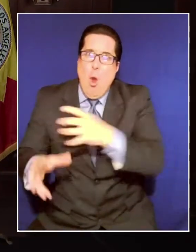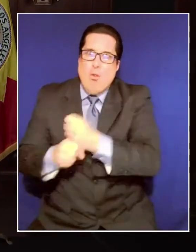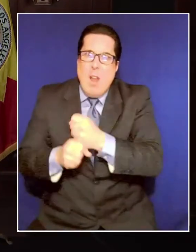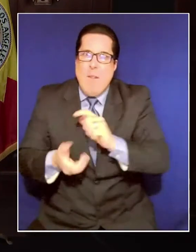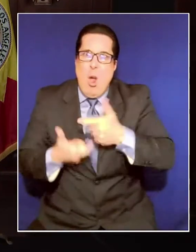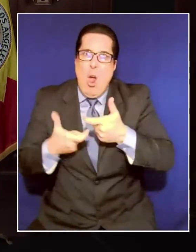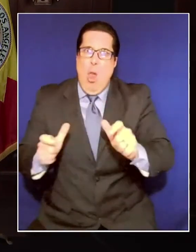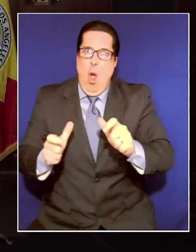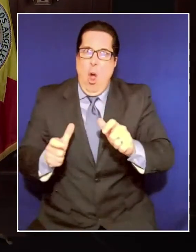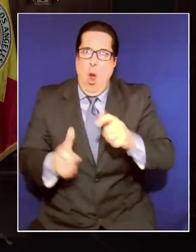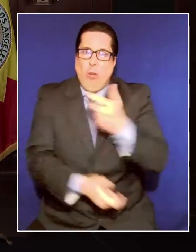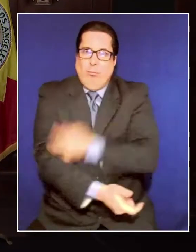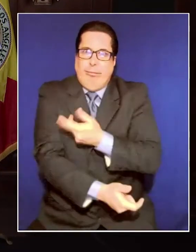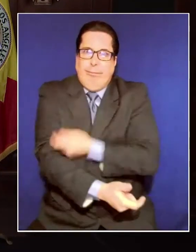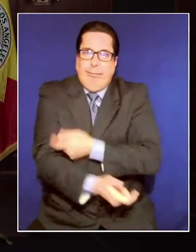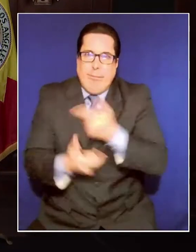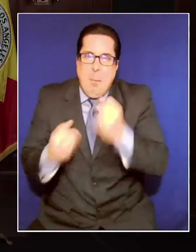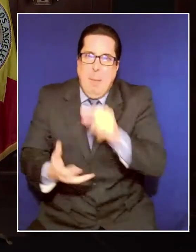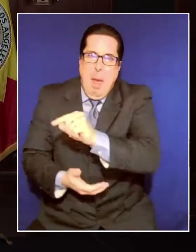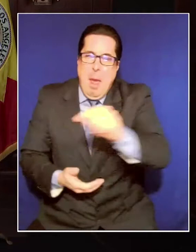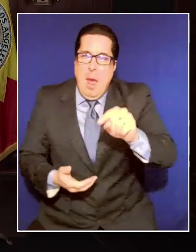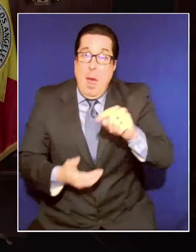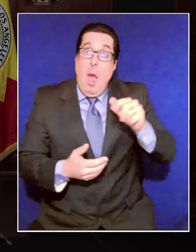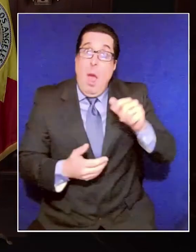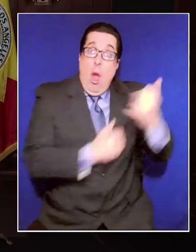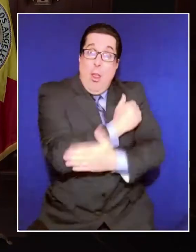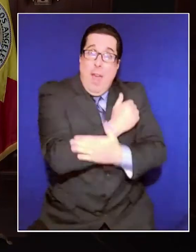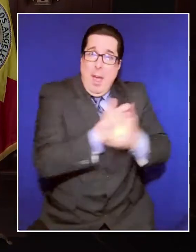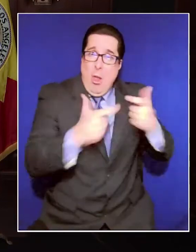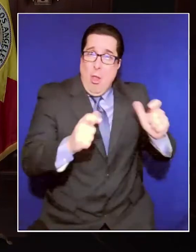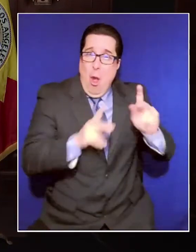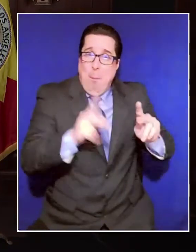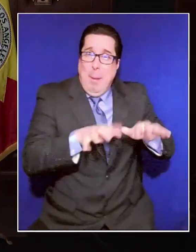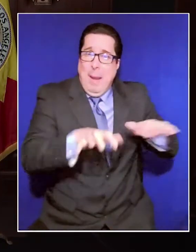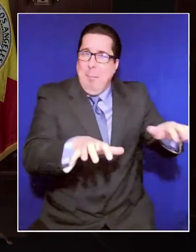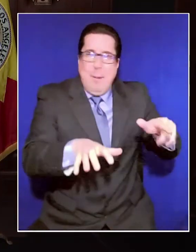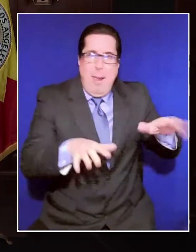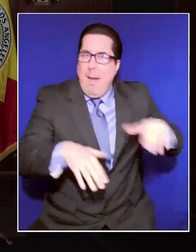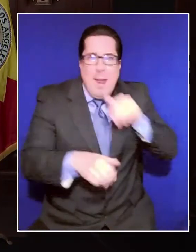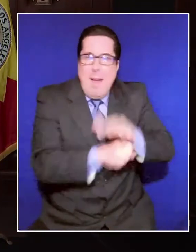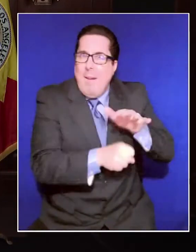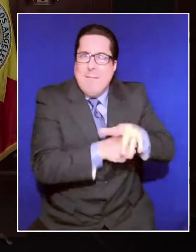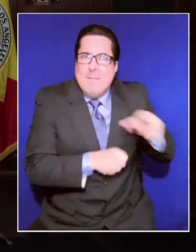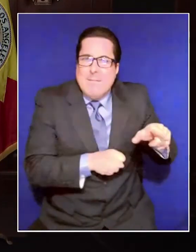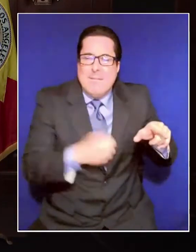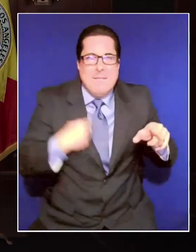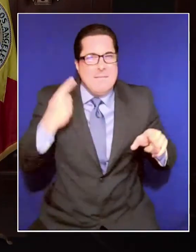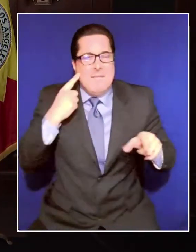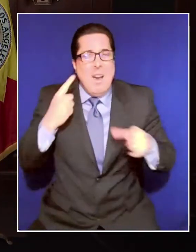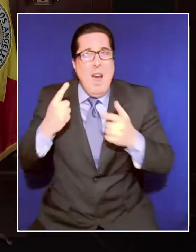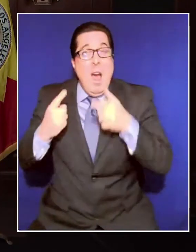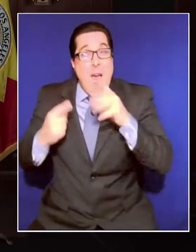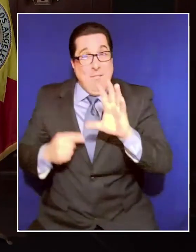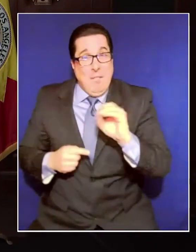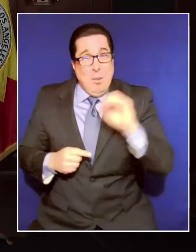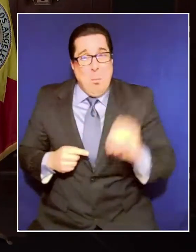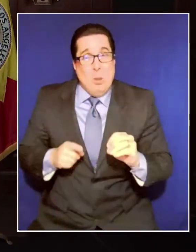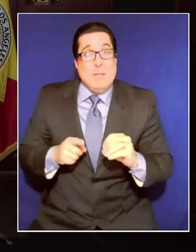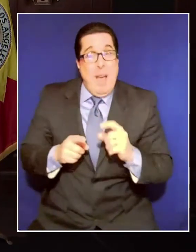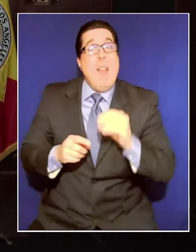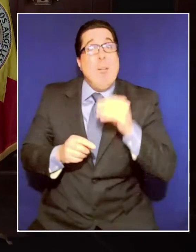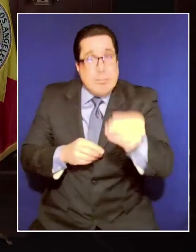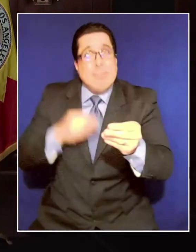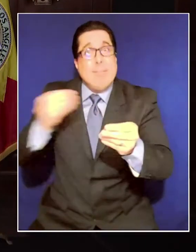population. When we look to places that have lower cases, we see 50% more doses going to other cities.